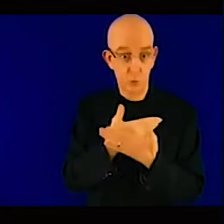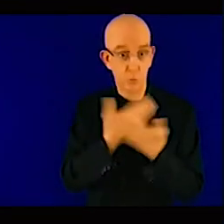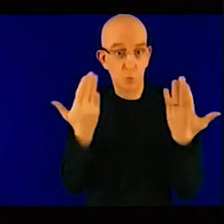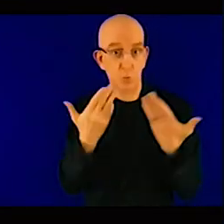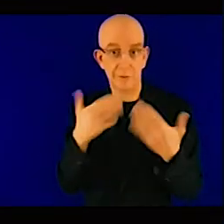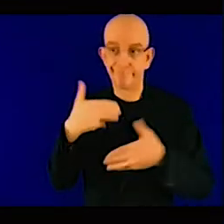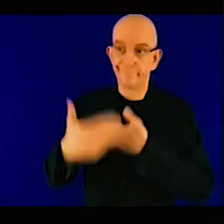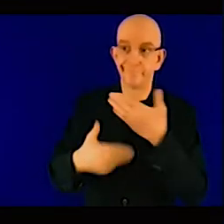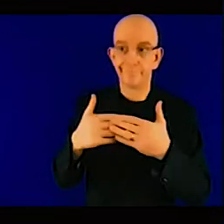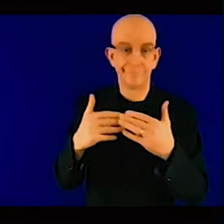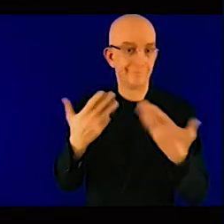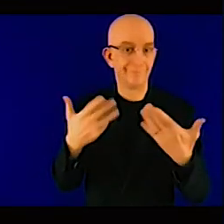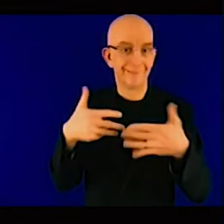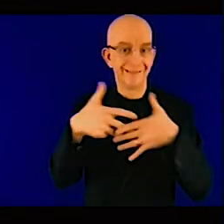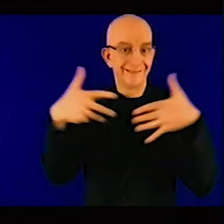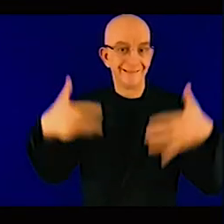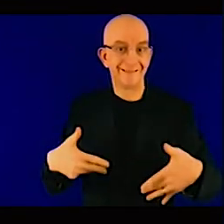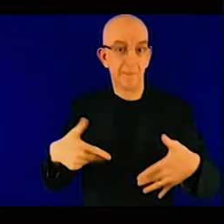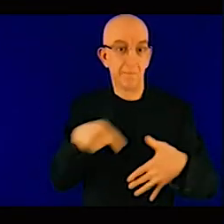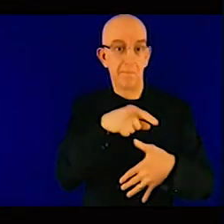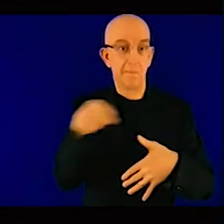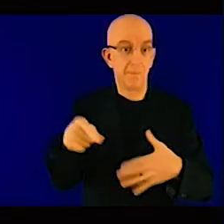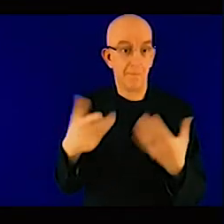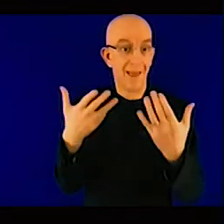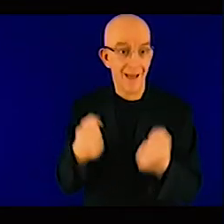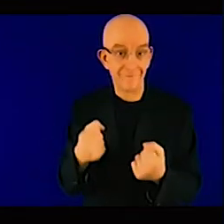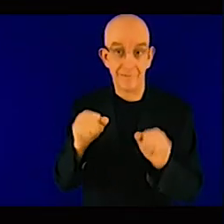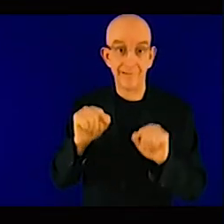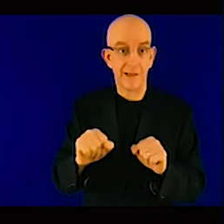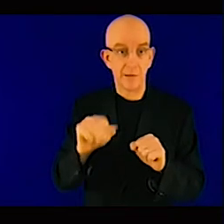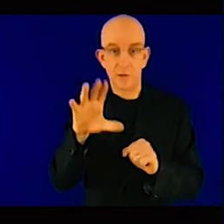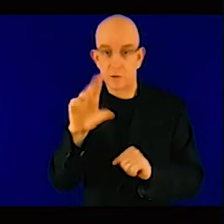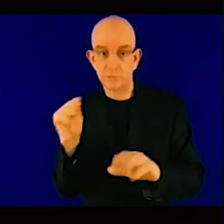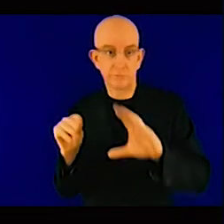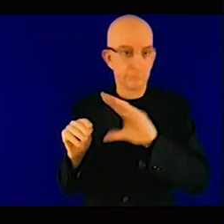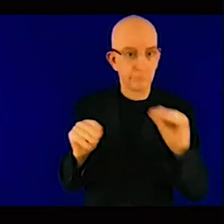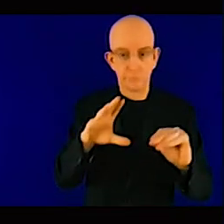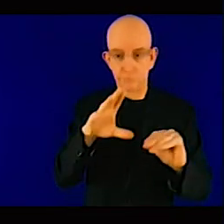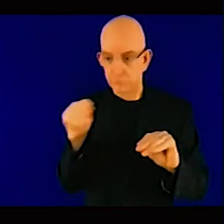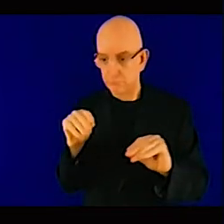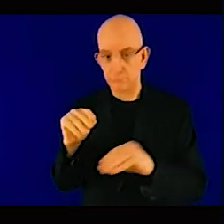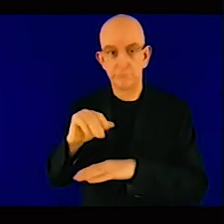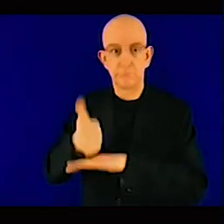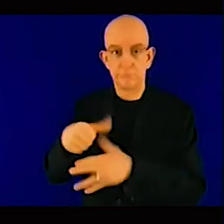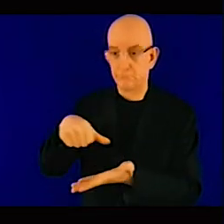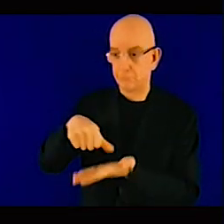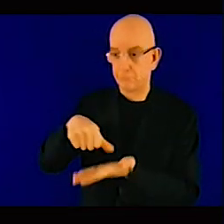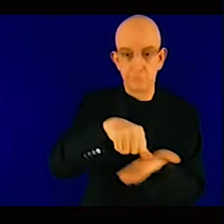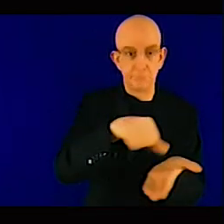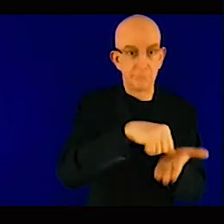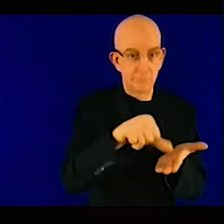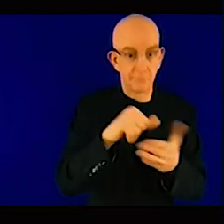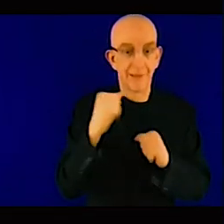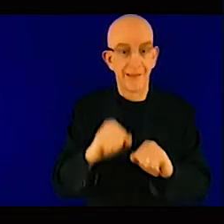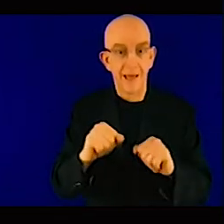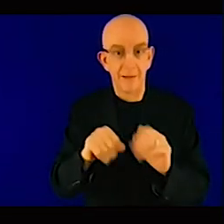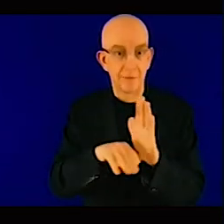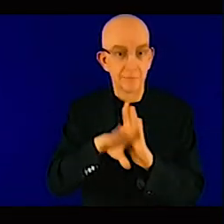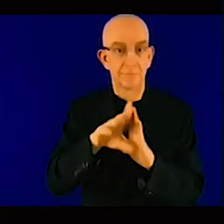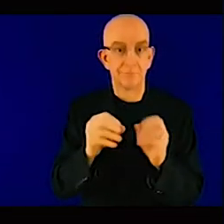develop and complete high-quality energy infrastructure project.